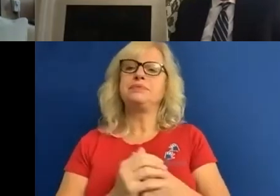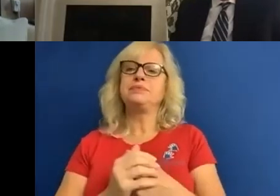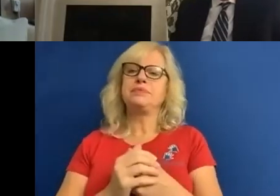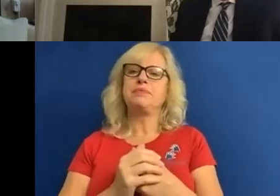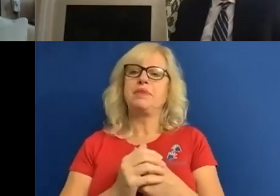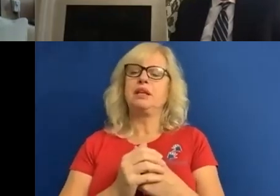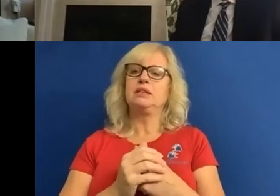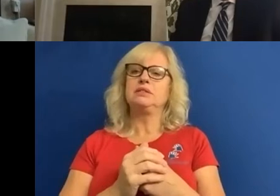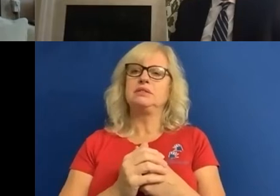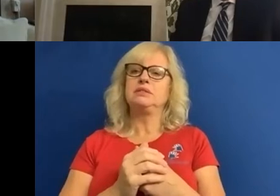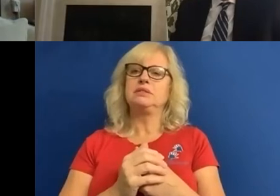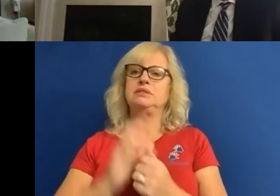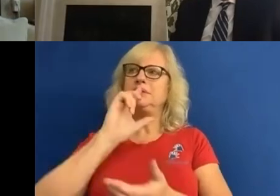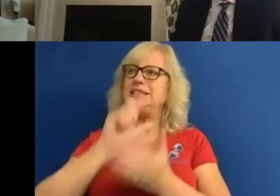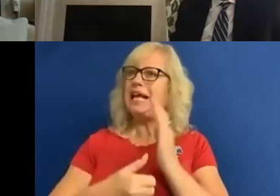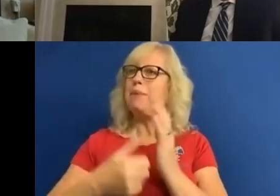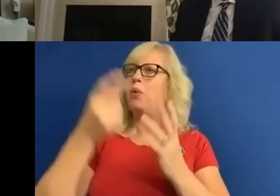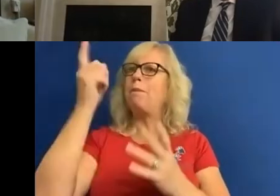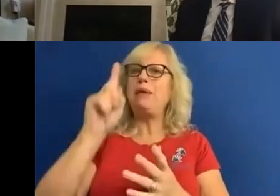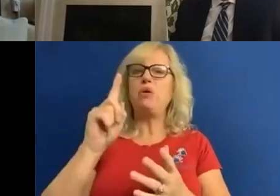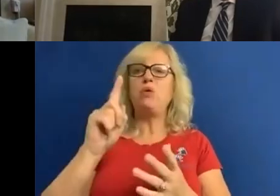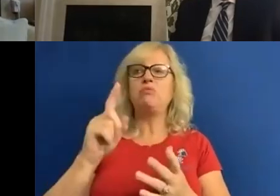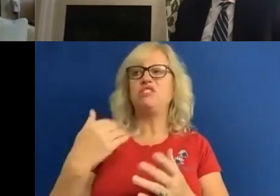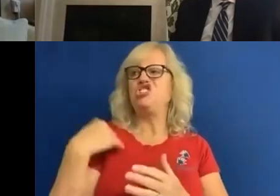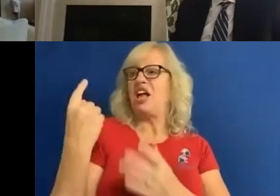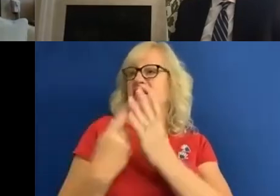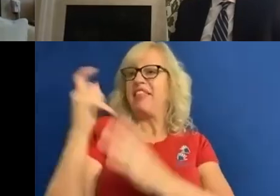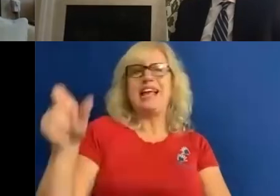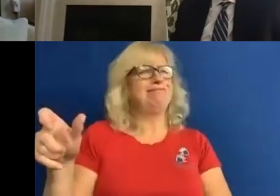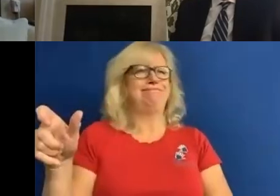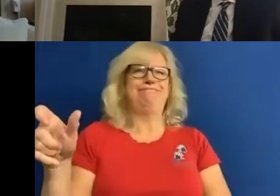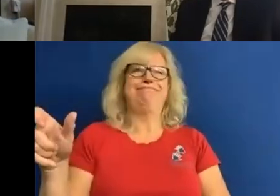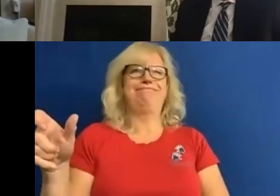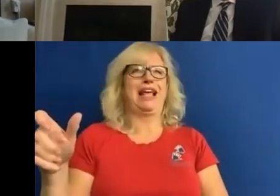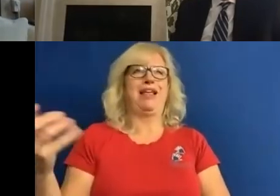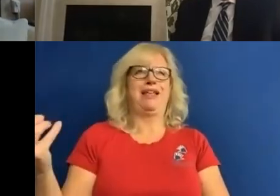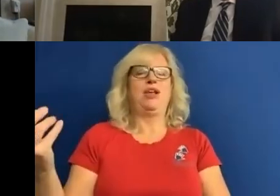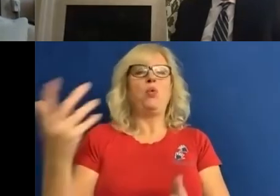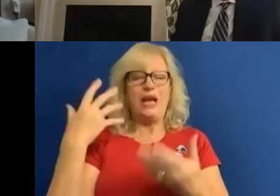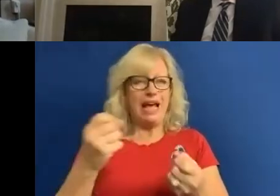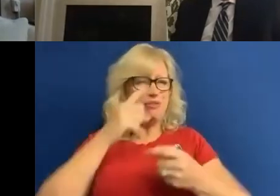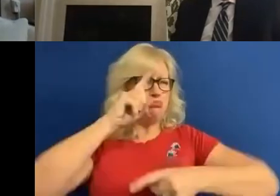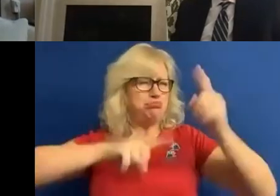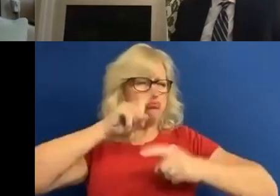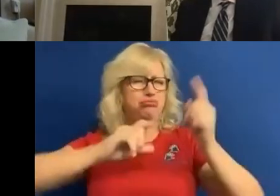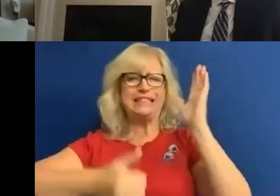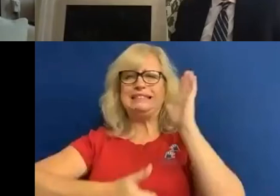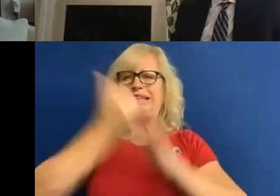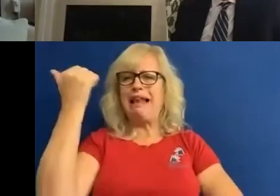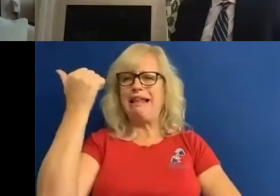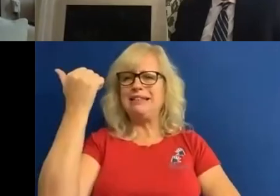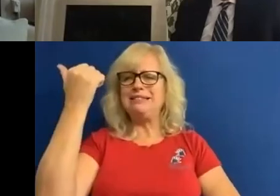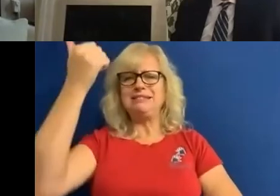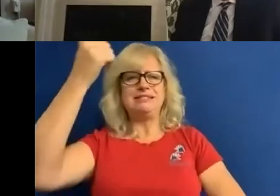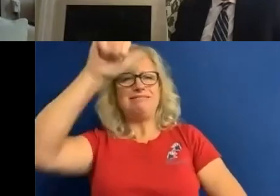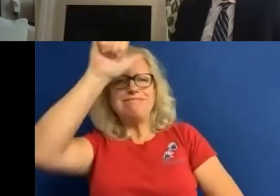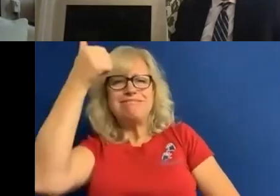just other candidates that bring talent, we bring additional talent and skills with us, and we always have done. So the